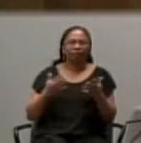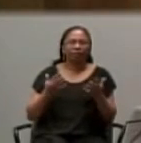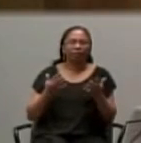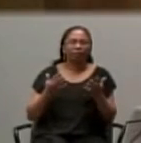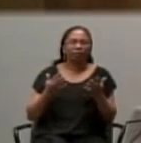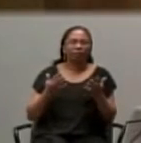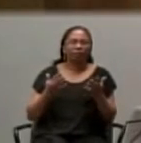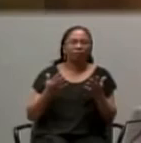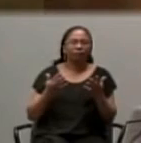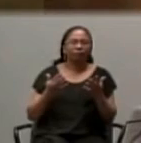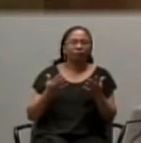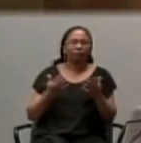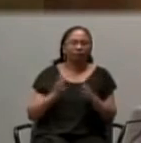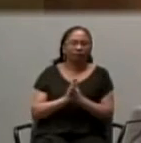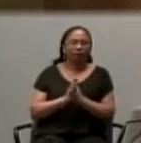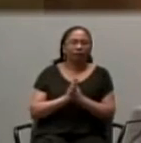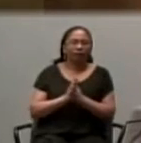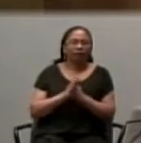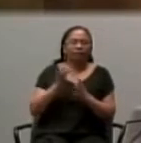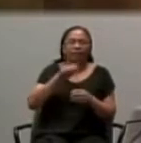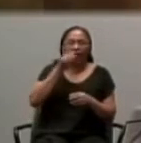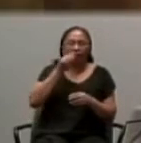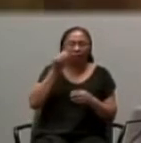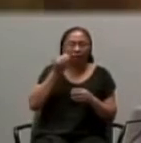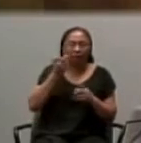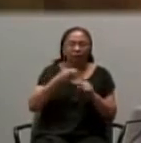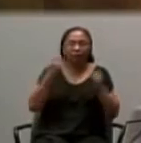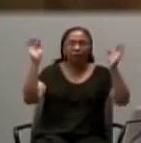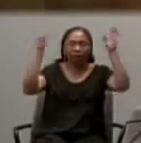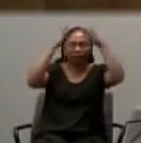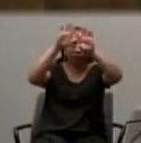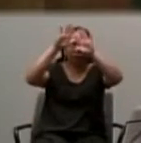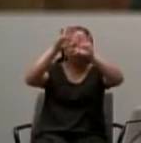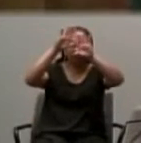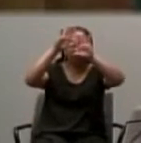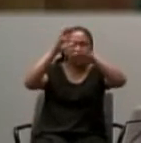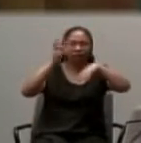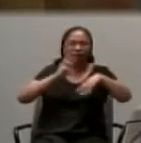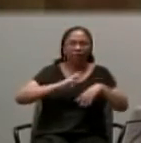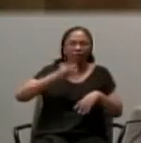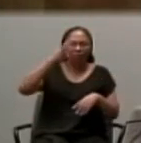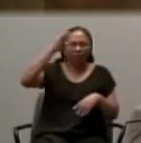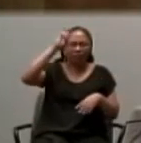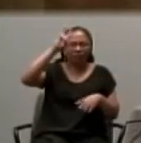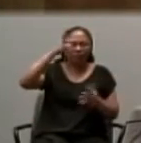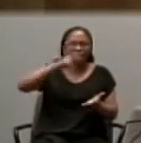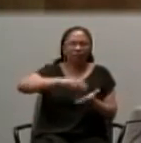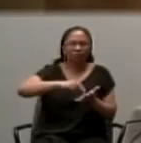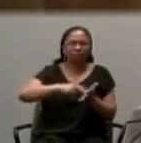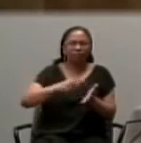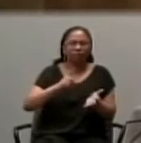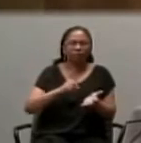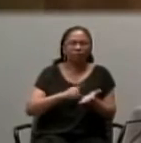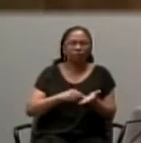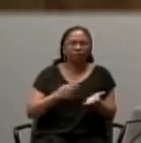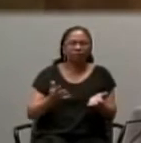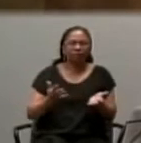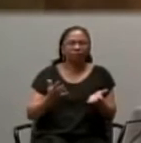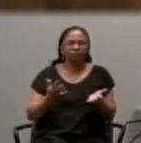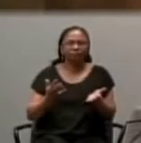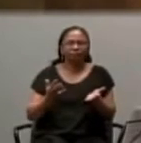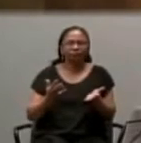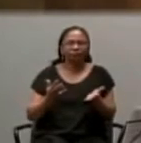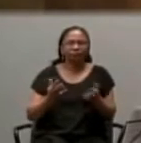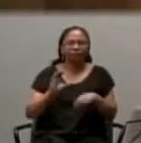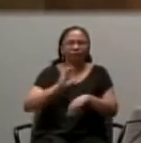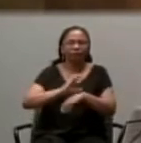a meal. What is baptism referred to by the fathers of the church and